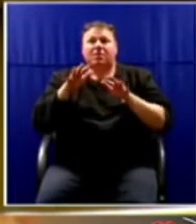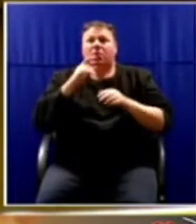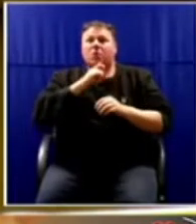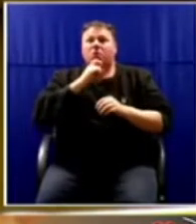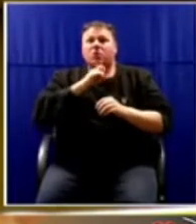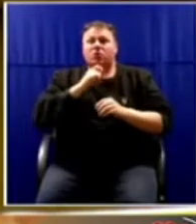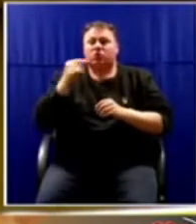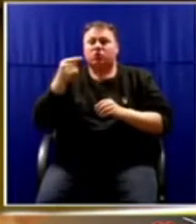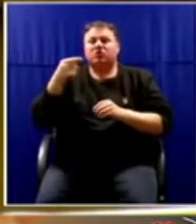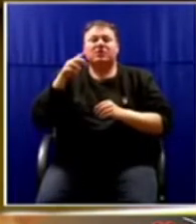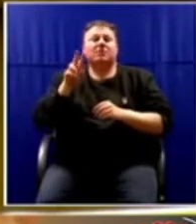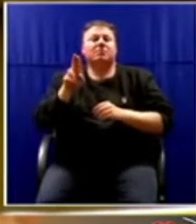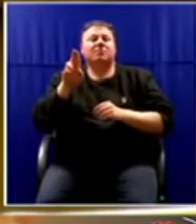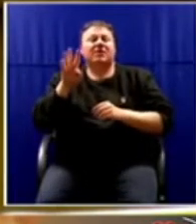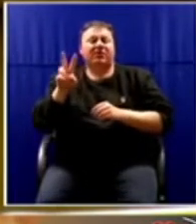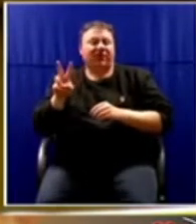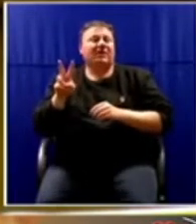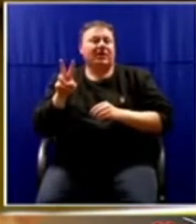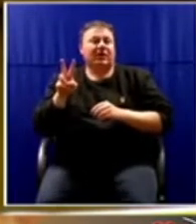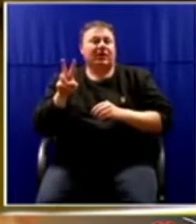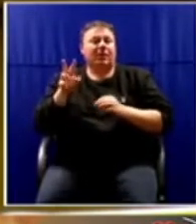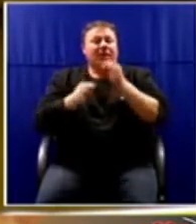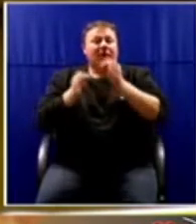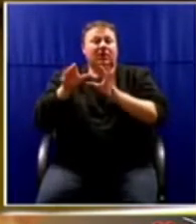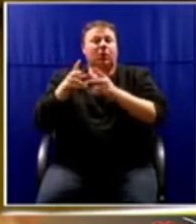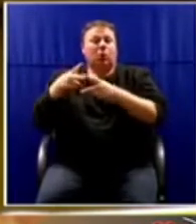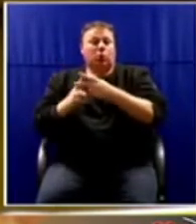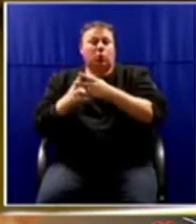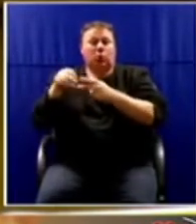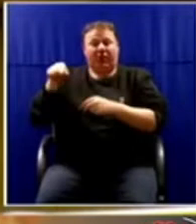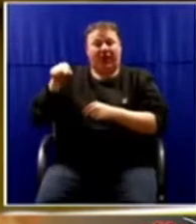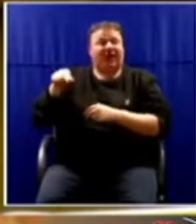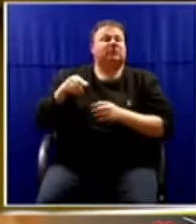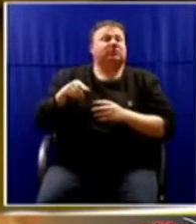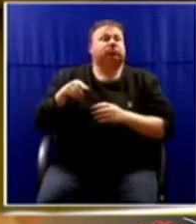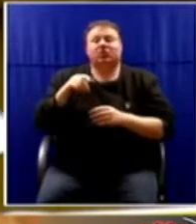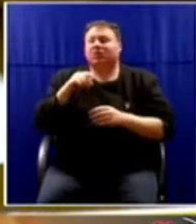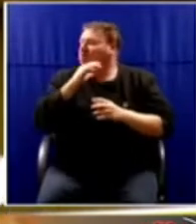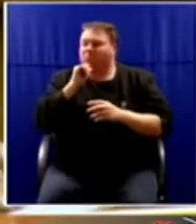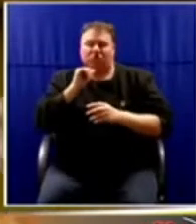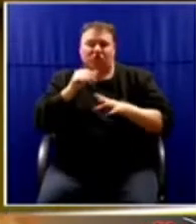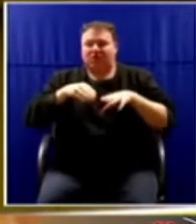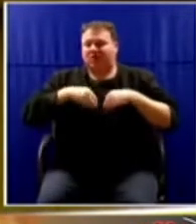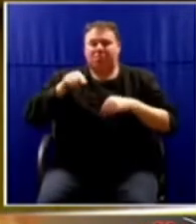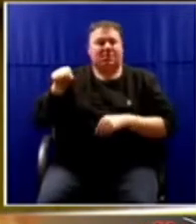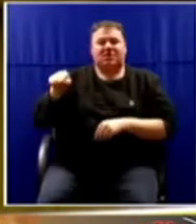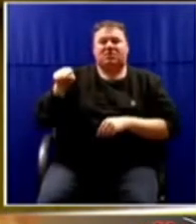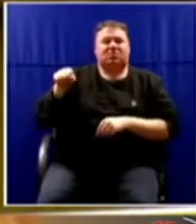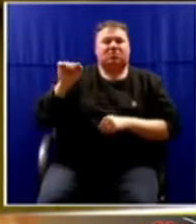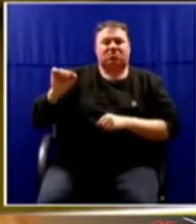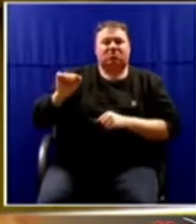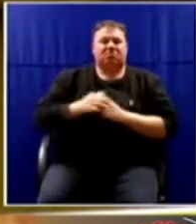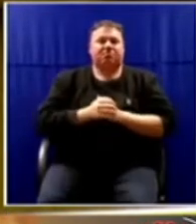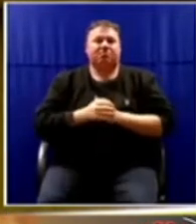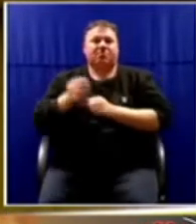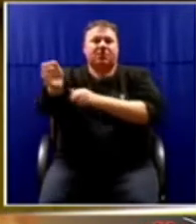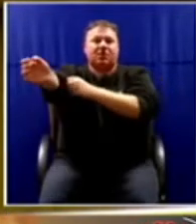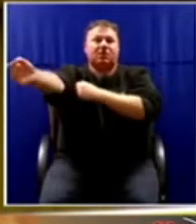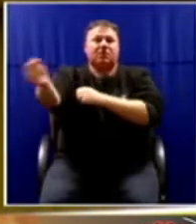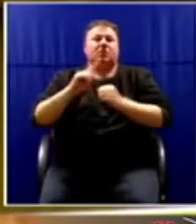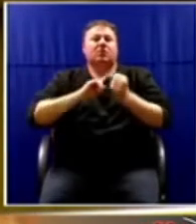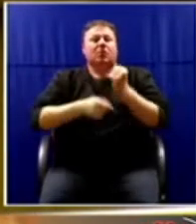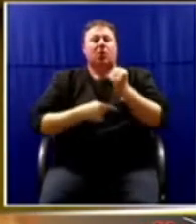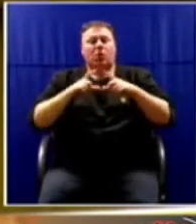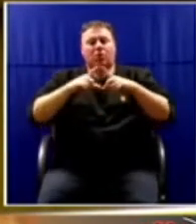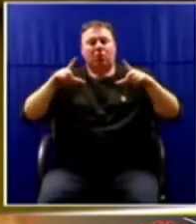political tool to account without fear and without favor. The last postcard I read